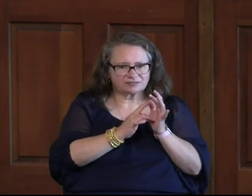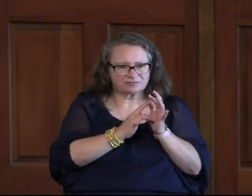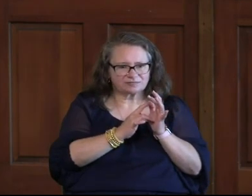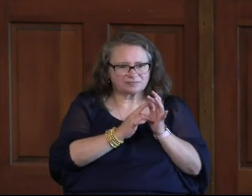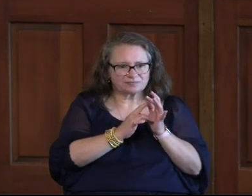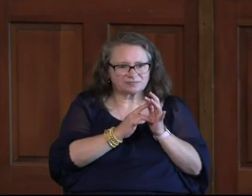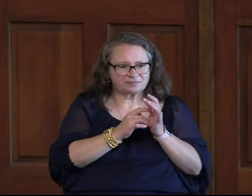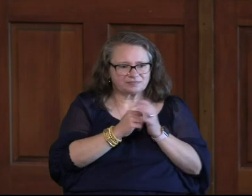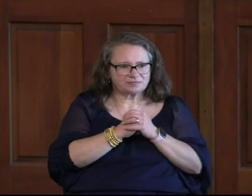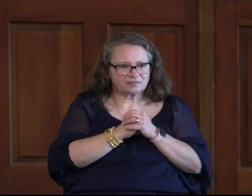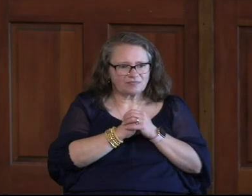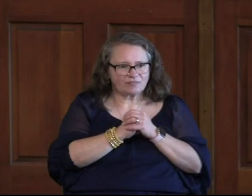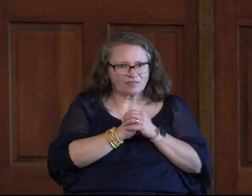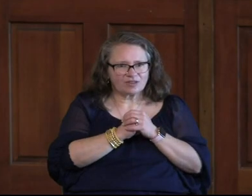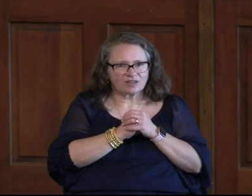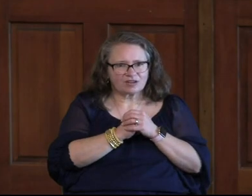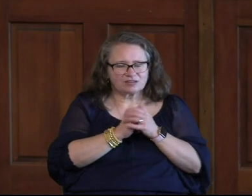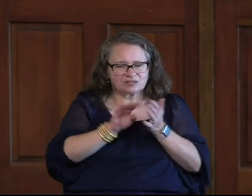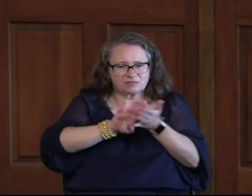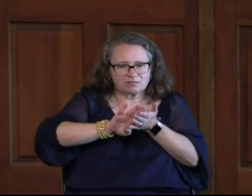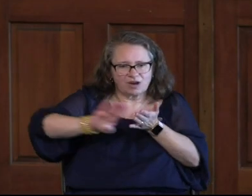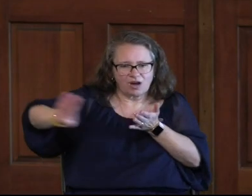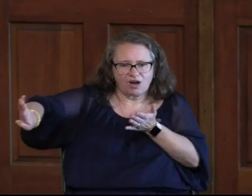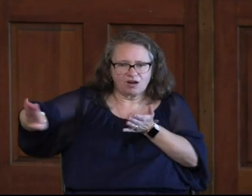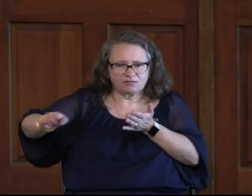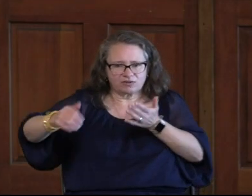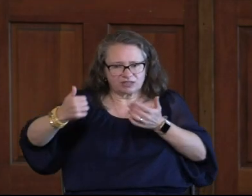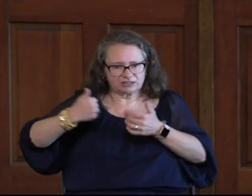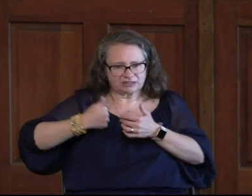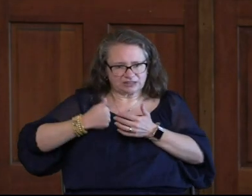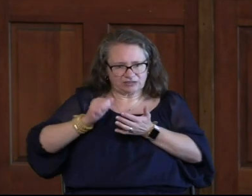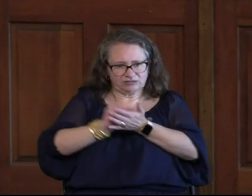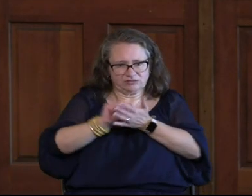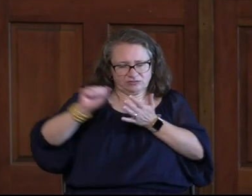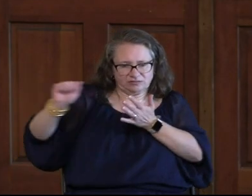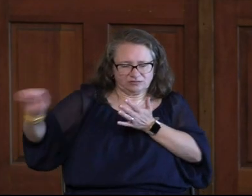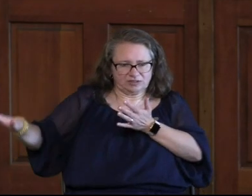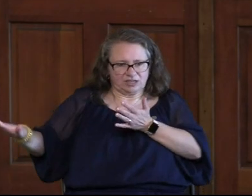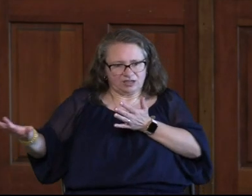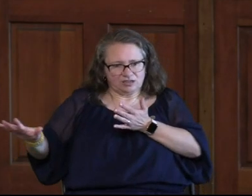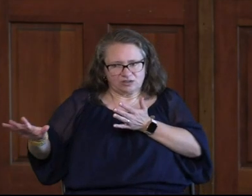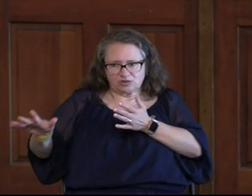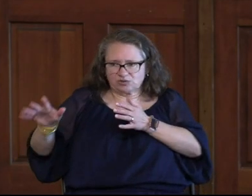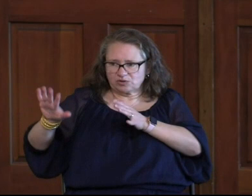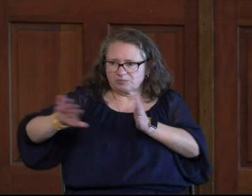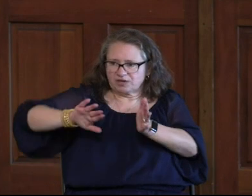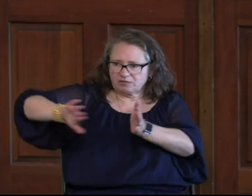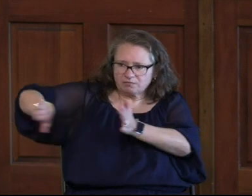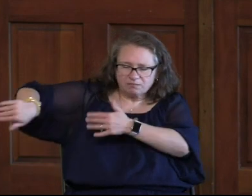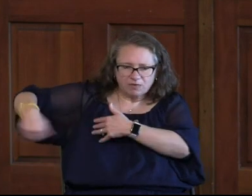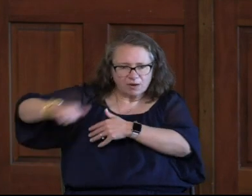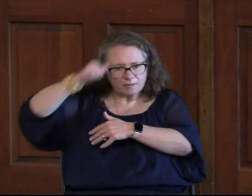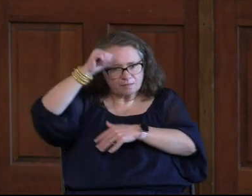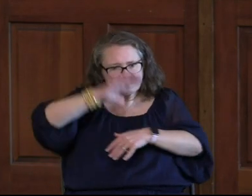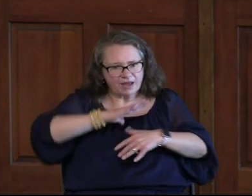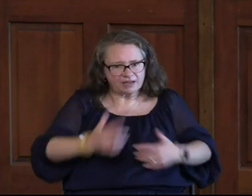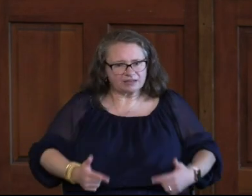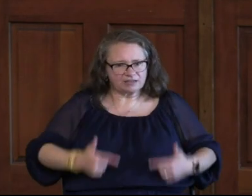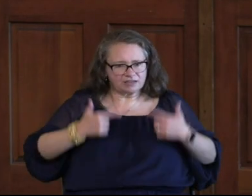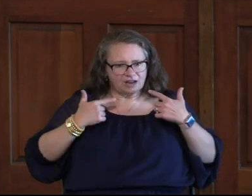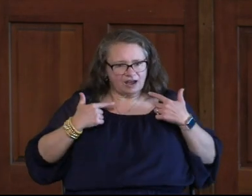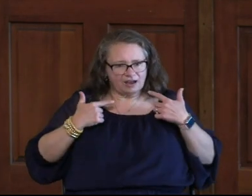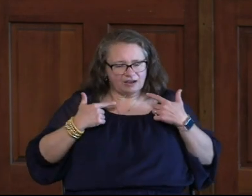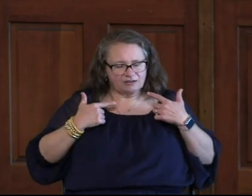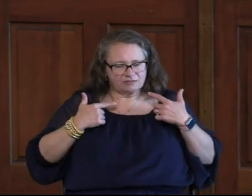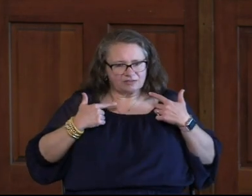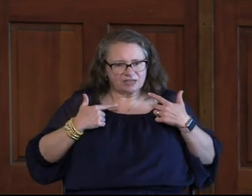It Is To Put Off The Old Self Which Belongs To Your Former Manner Of Life And